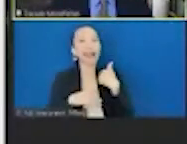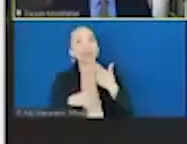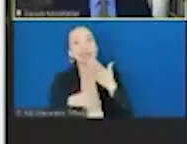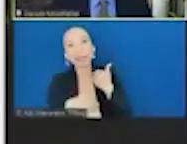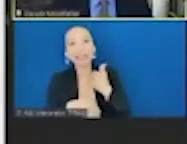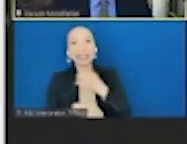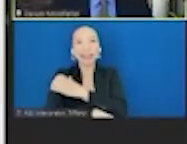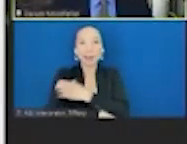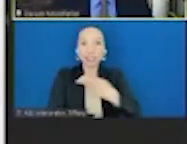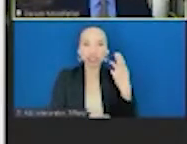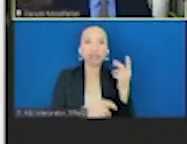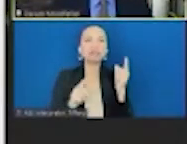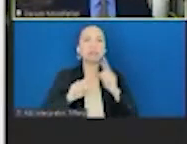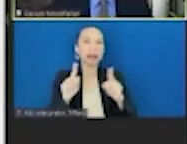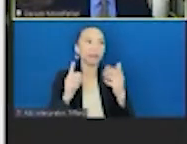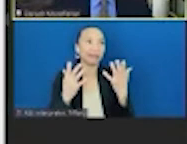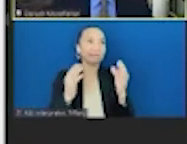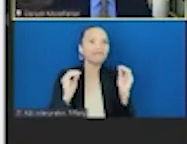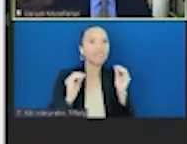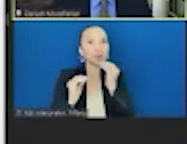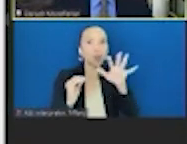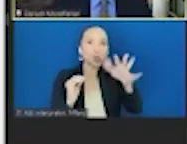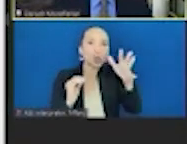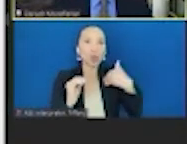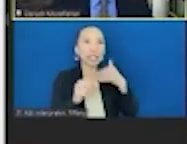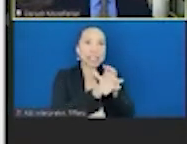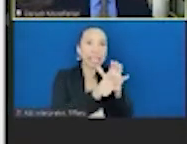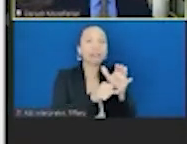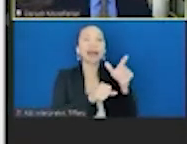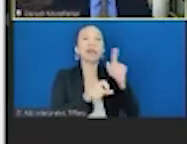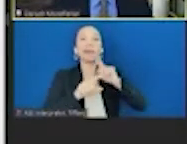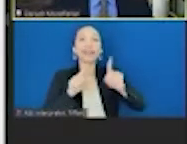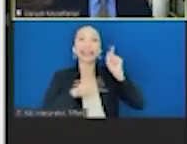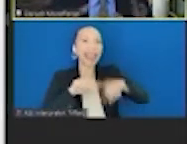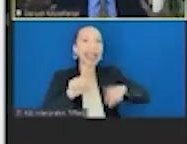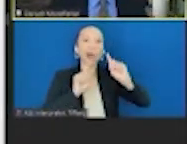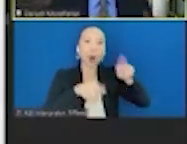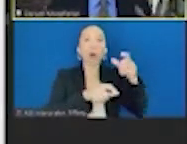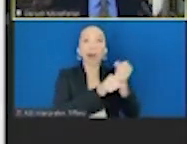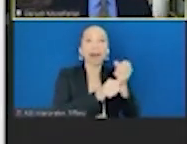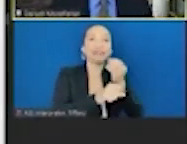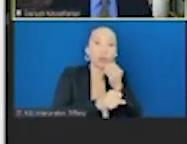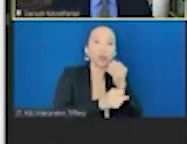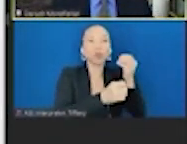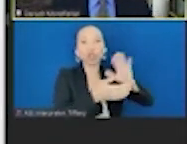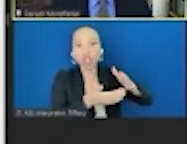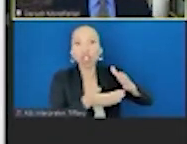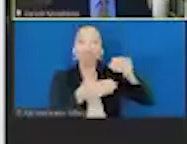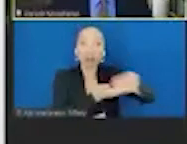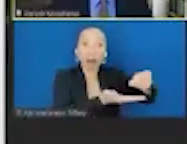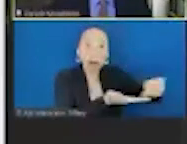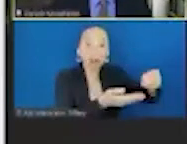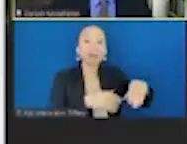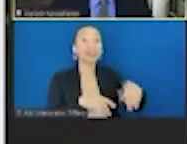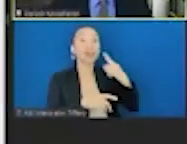they're still able to go and get food and cook and shop. And so for these larger numbers of patients, there